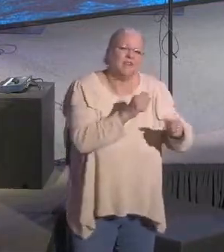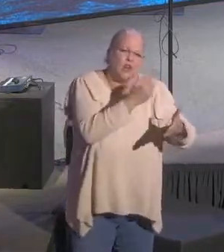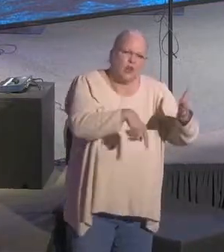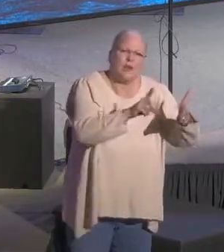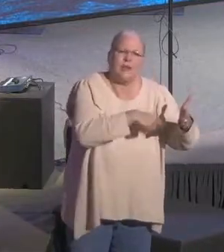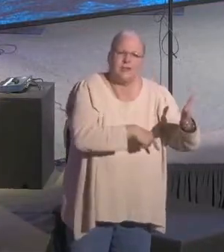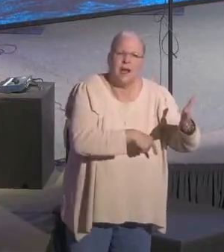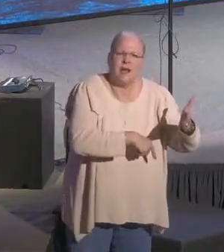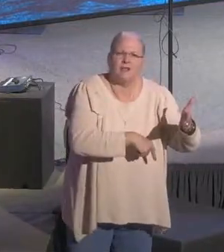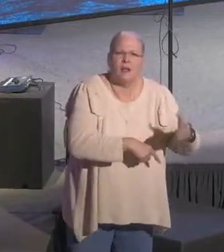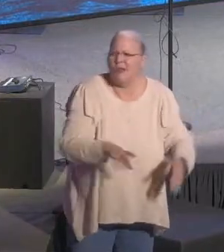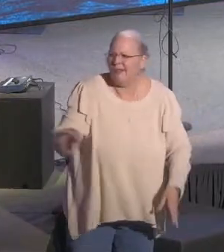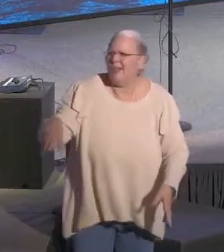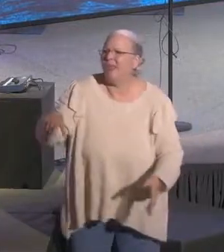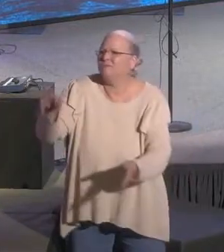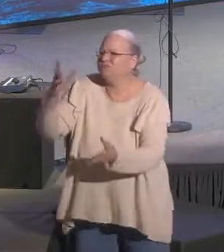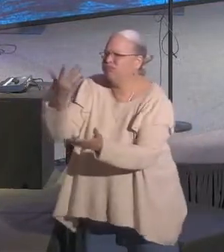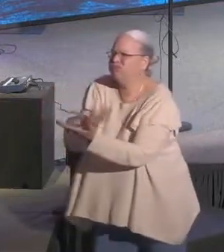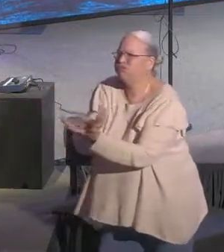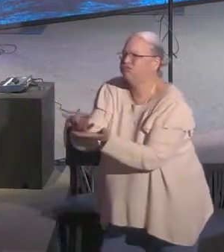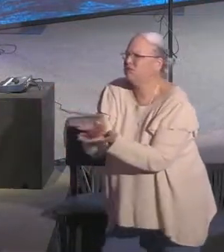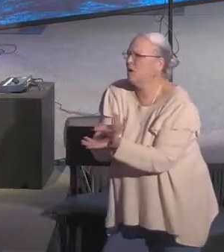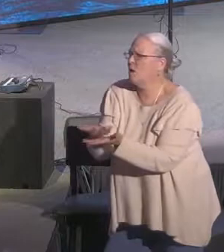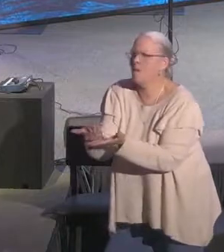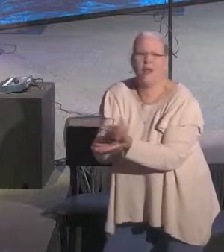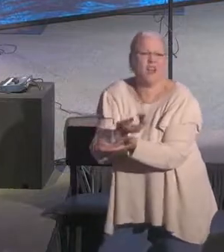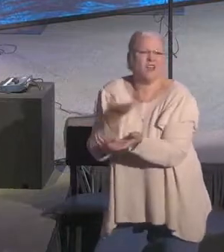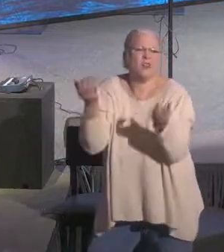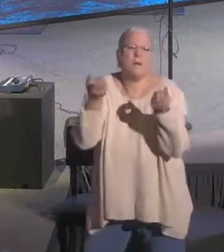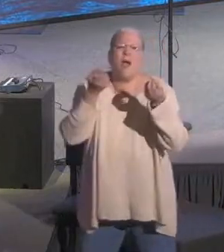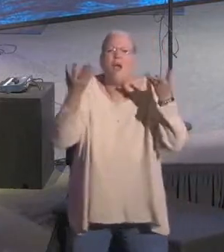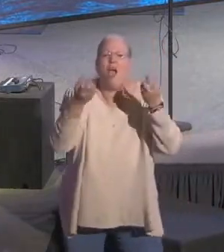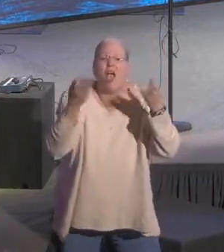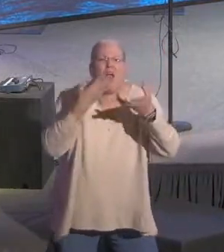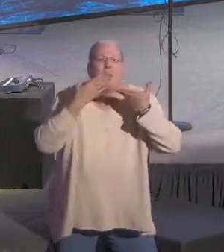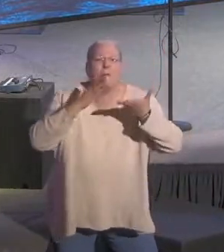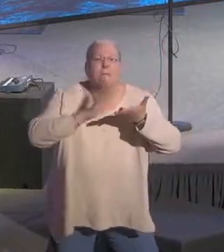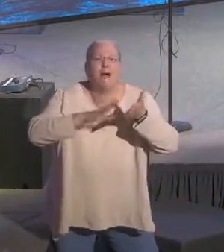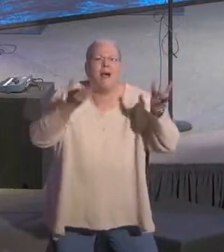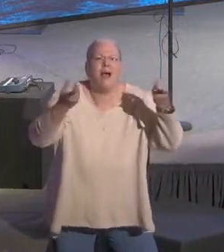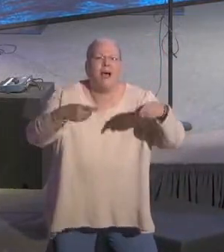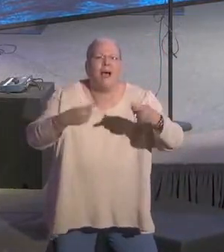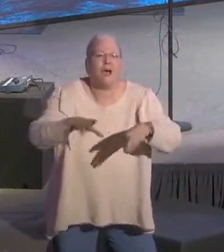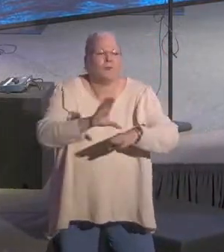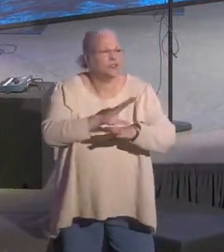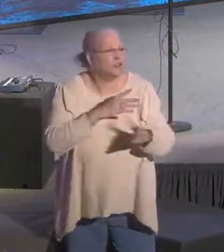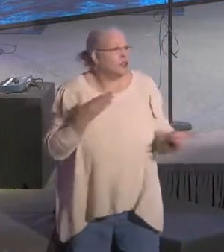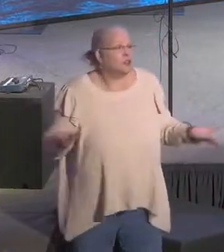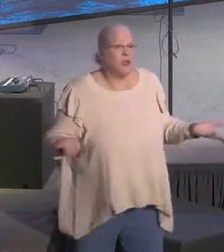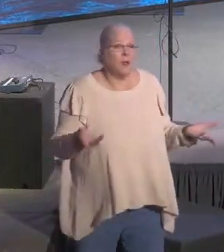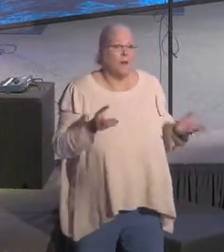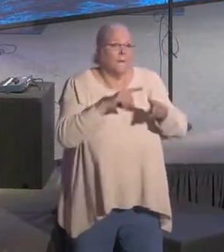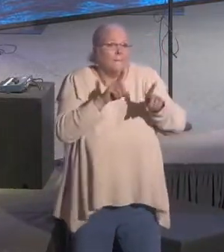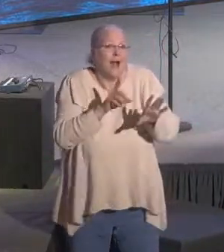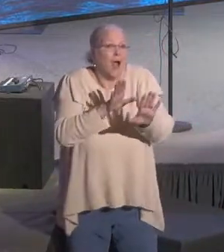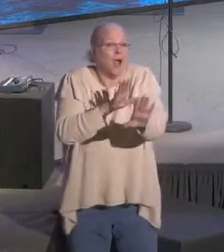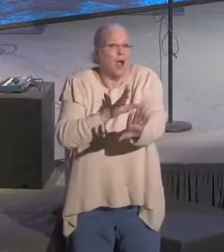moral failures and abuses, and there's been exploitation. Listen, I just want to tell you, true. But here's the truth.